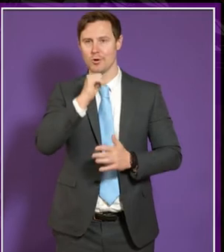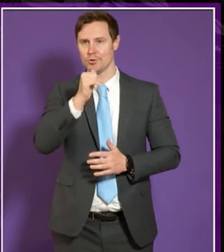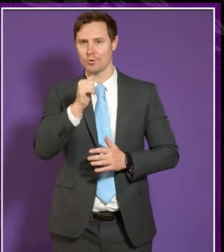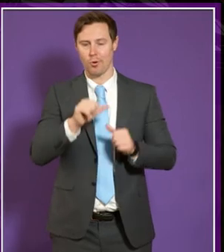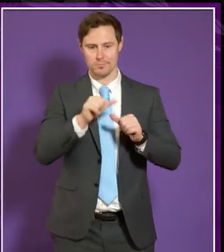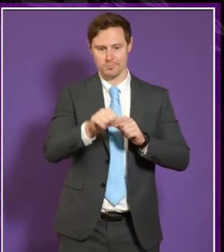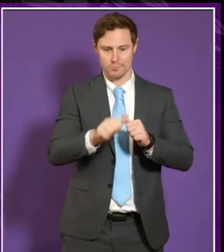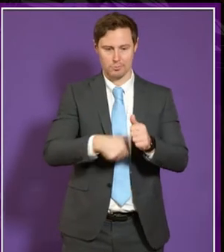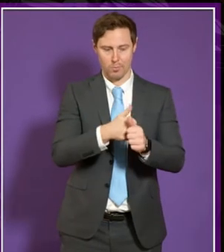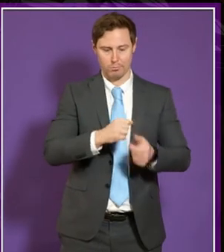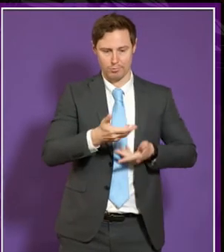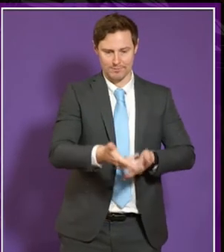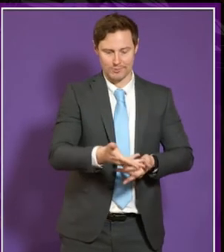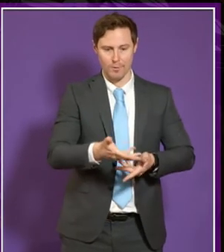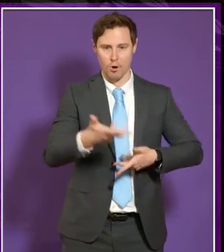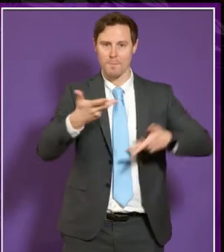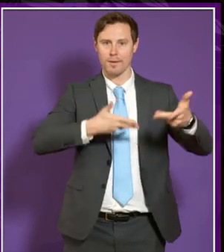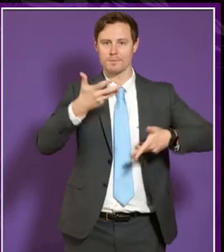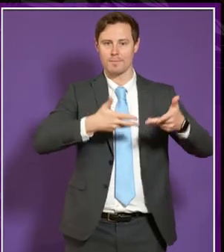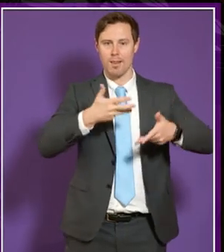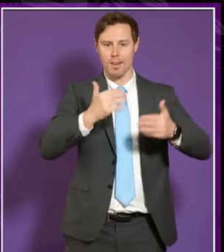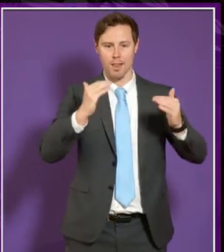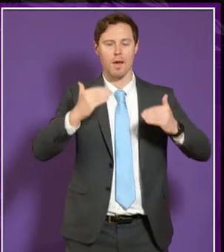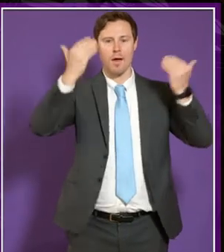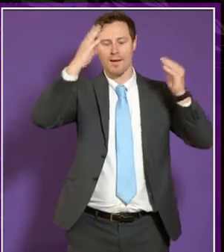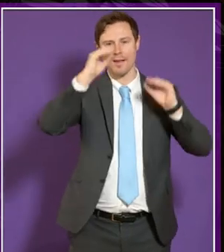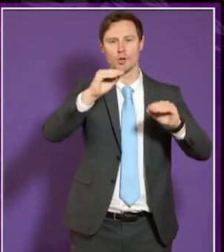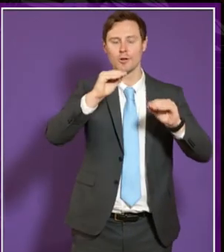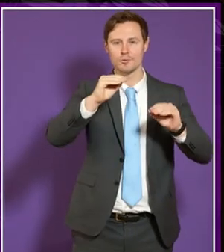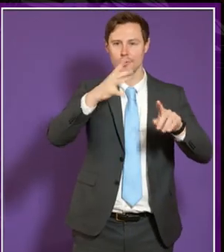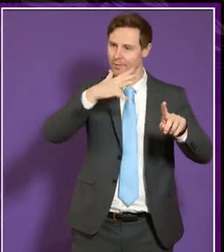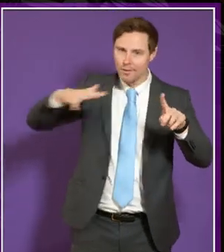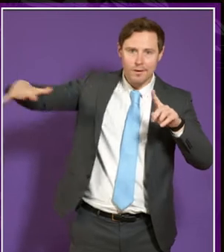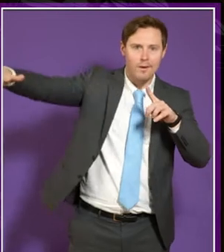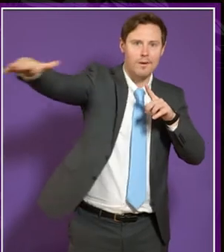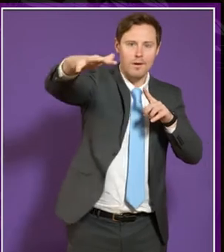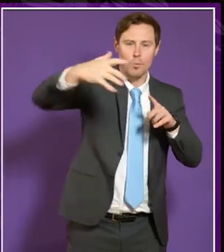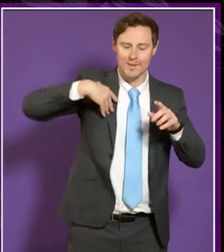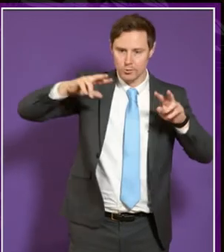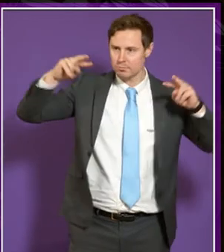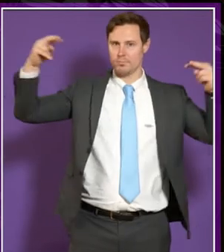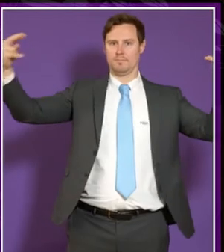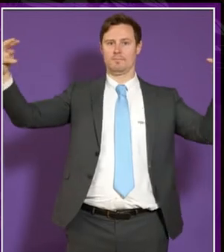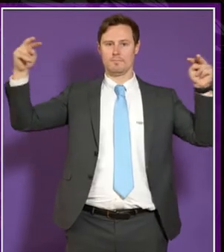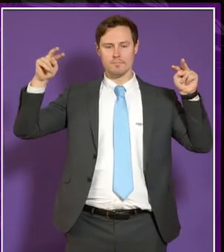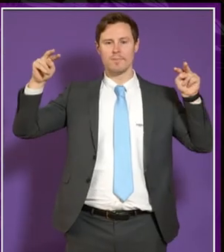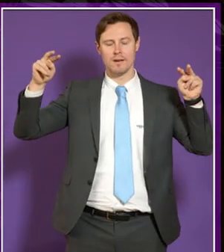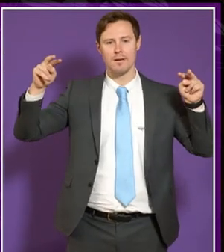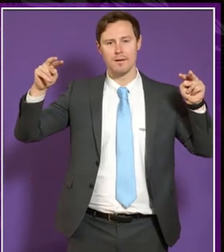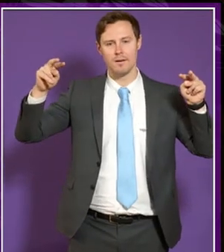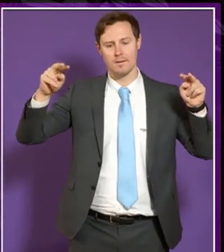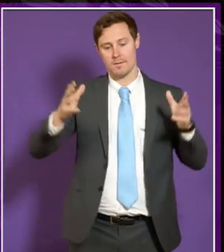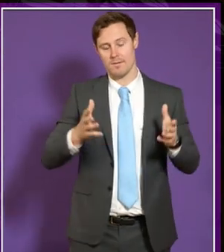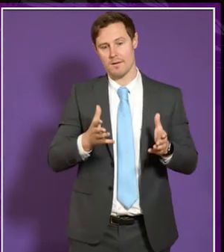provision for bsl users within higher education you know it's kind of looking at it as opposed to because it